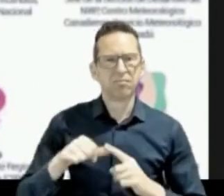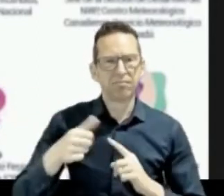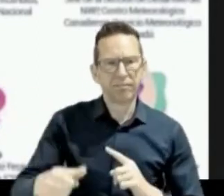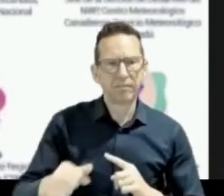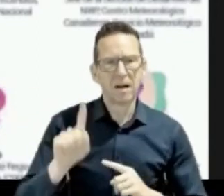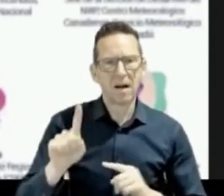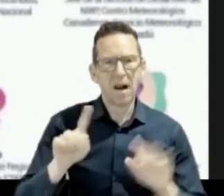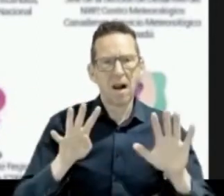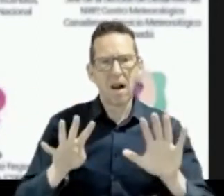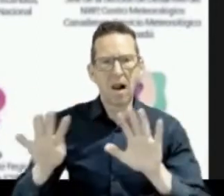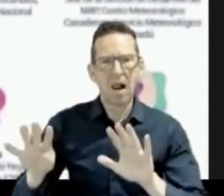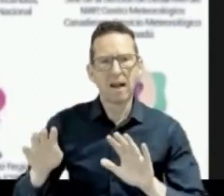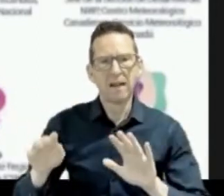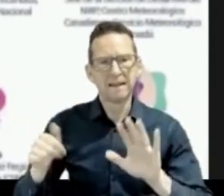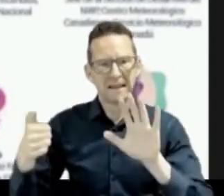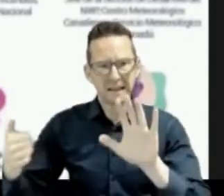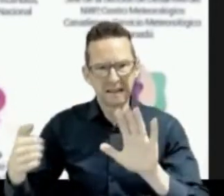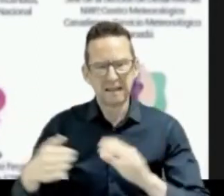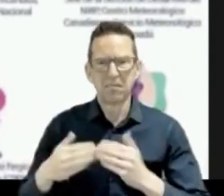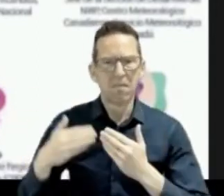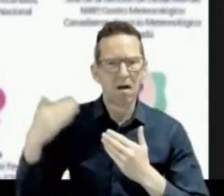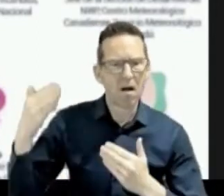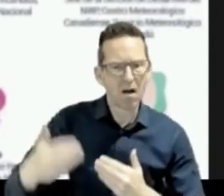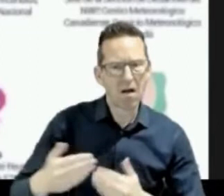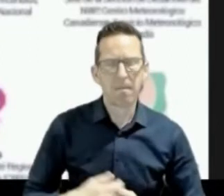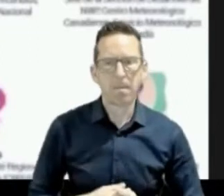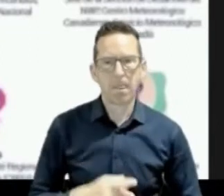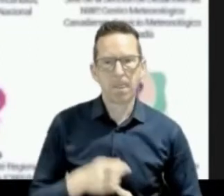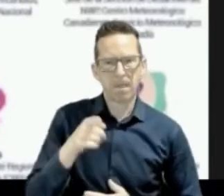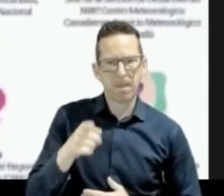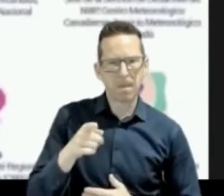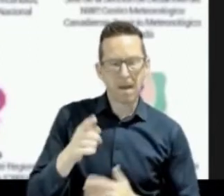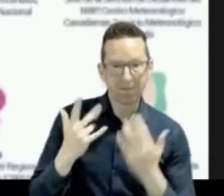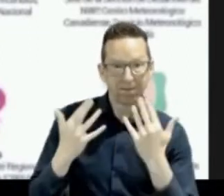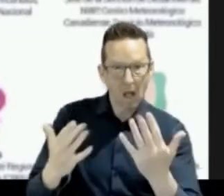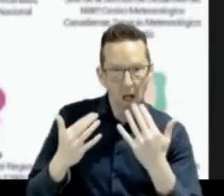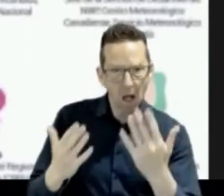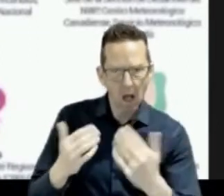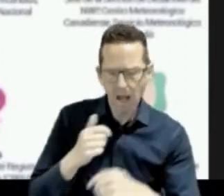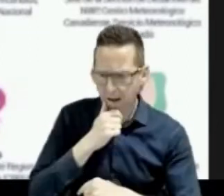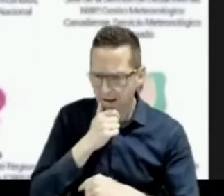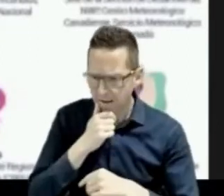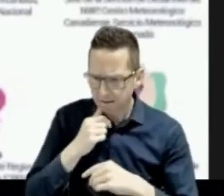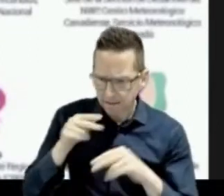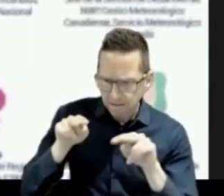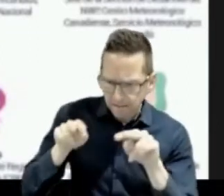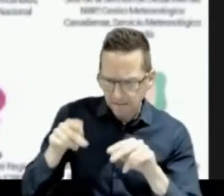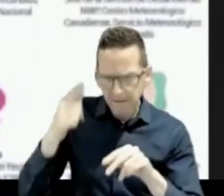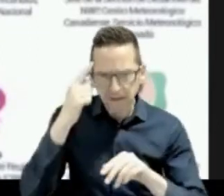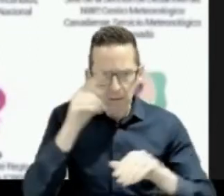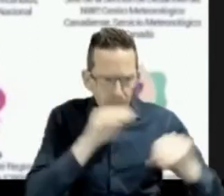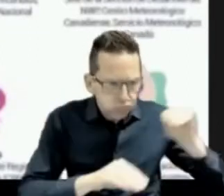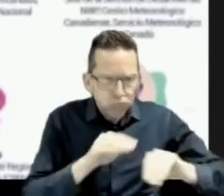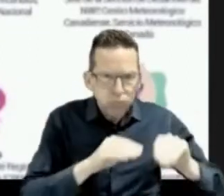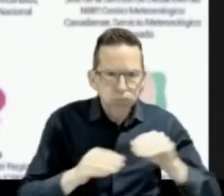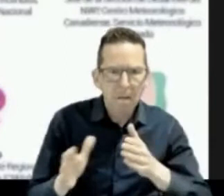had the opportunity to become a fire weather incident meteorologist. And he served as an incident meteorologist during the 2000